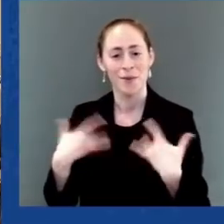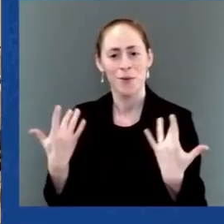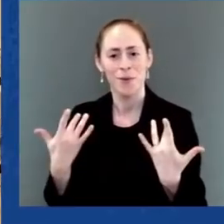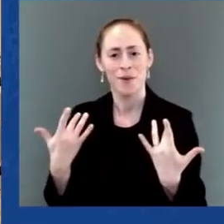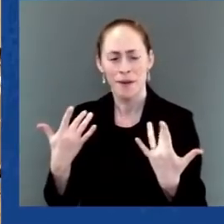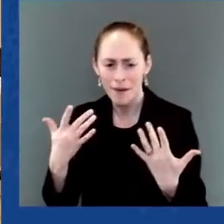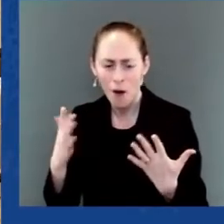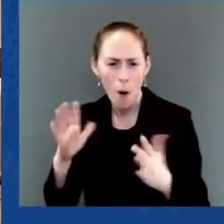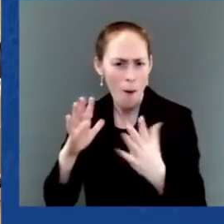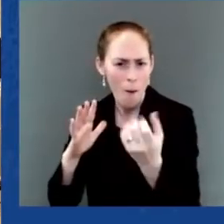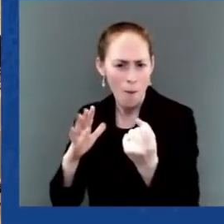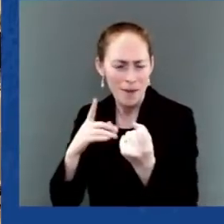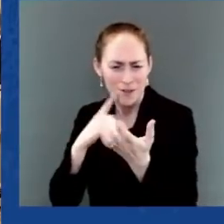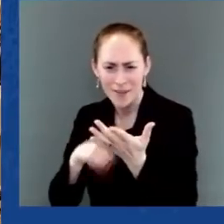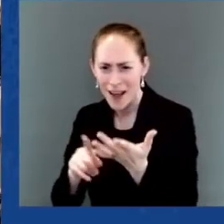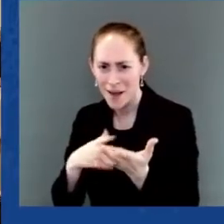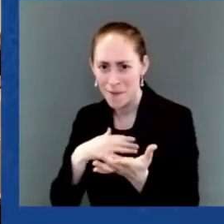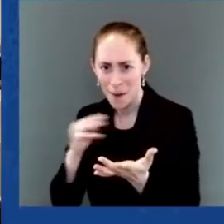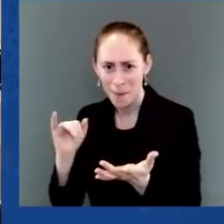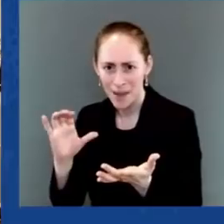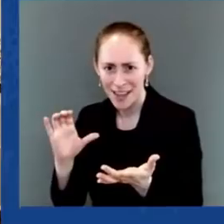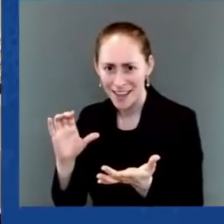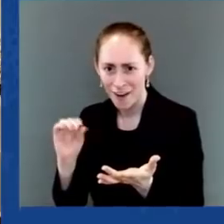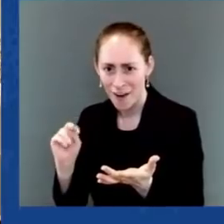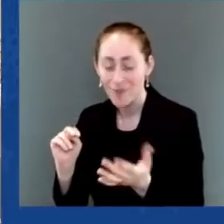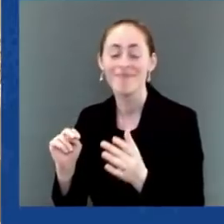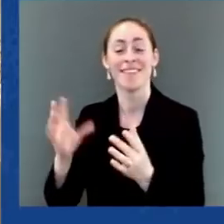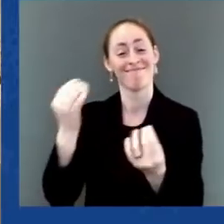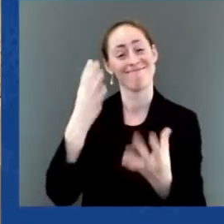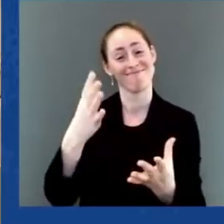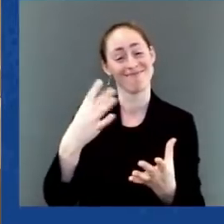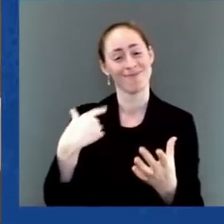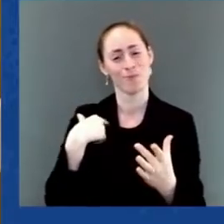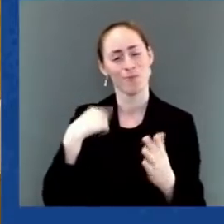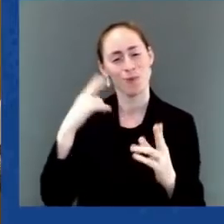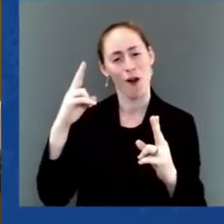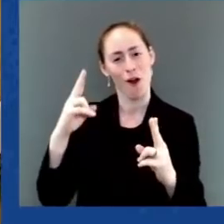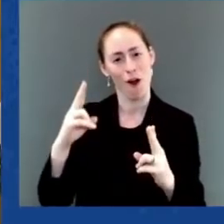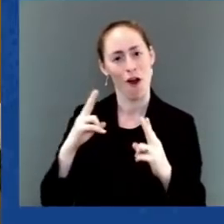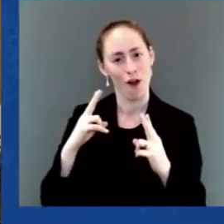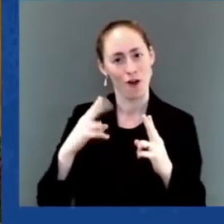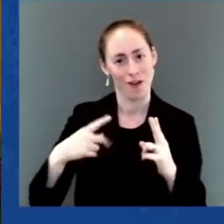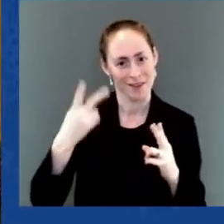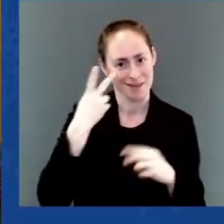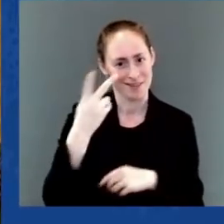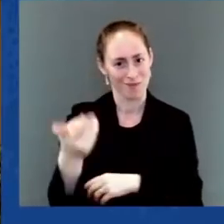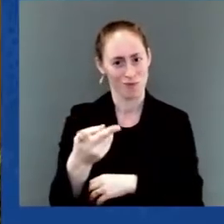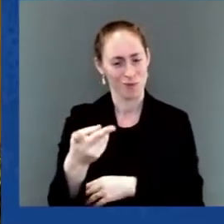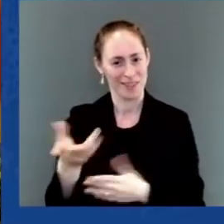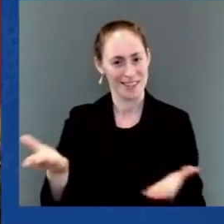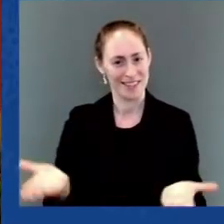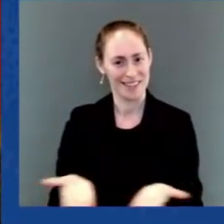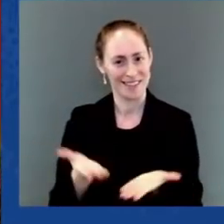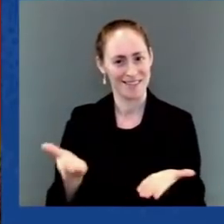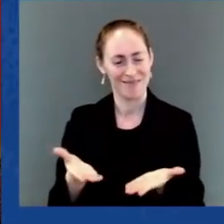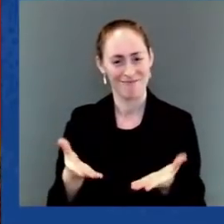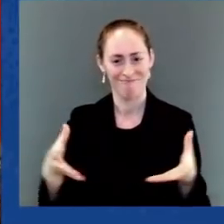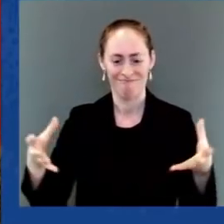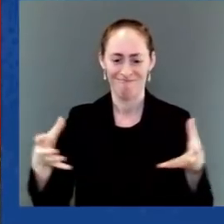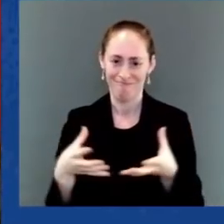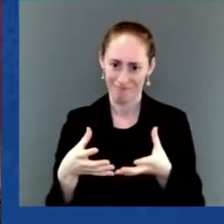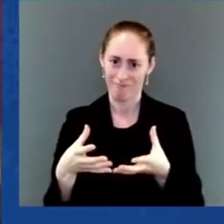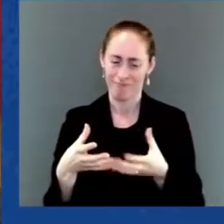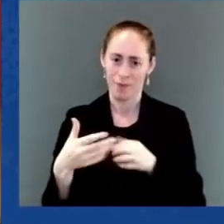welcome our two closest neighbors to the White House today, President Lopez Opedor